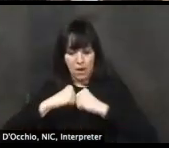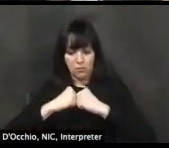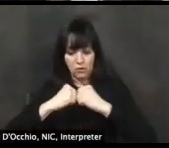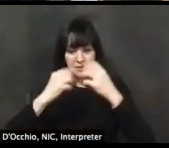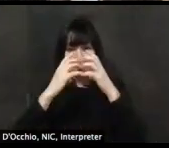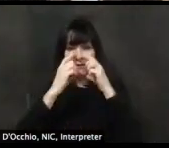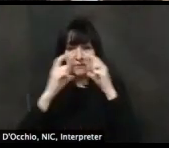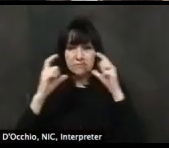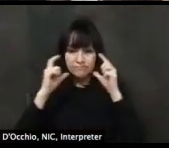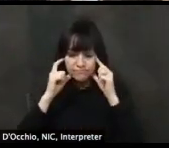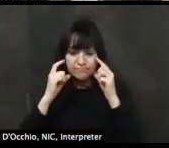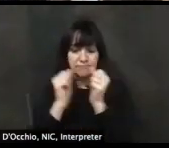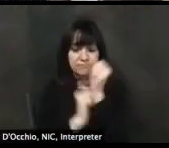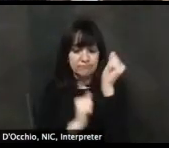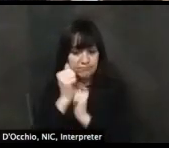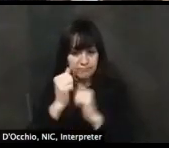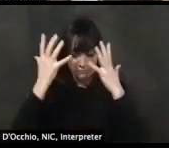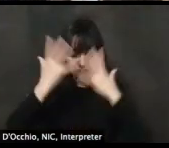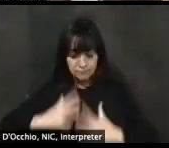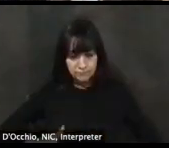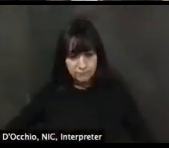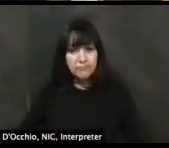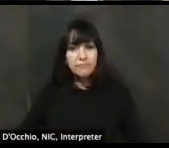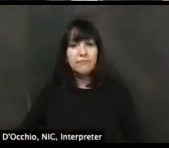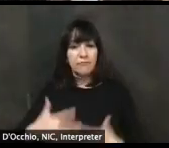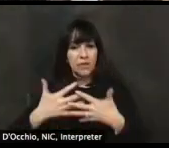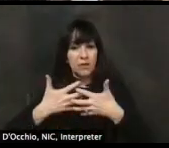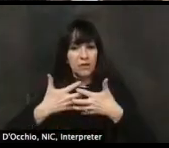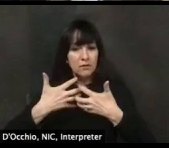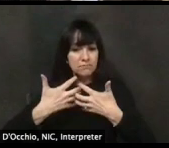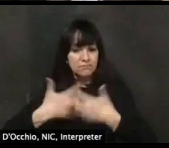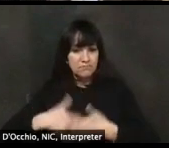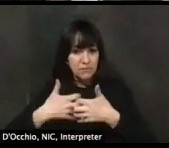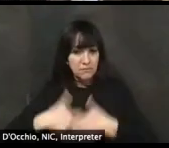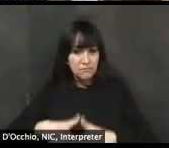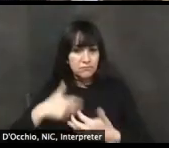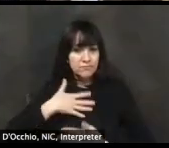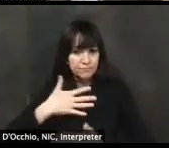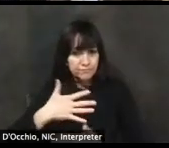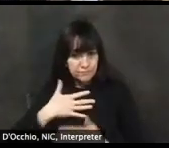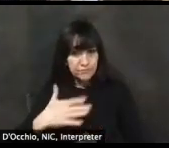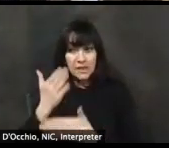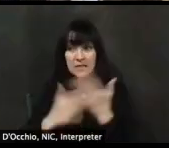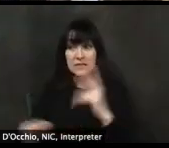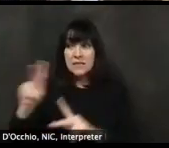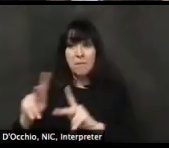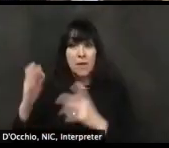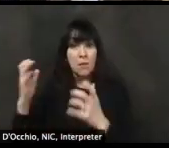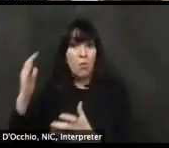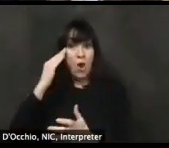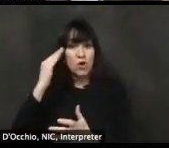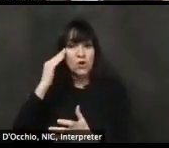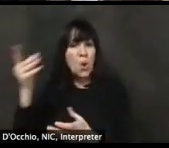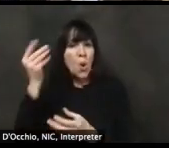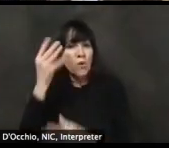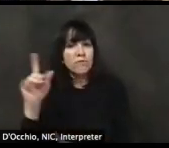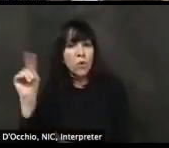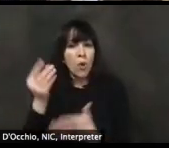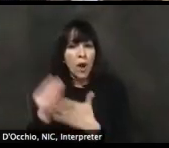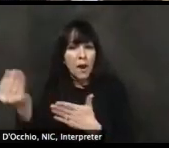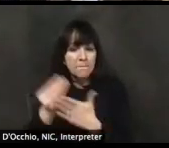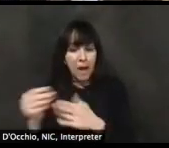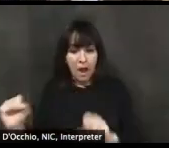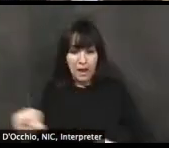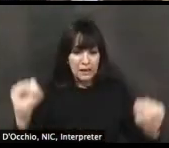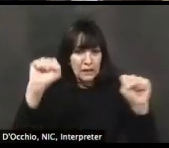in business are questioning about PPE or hygiene products, we'll have that there for you. So a lot of resources. And the